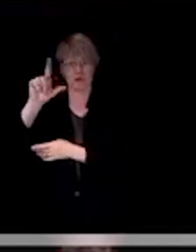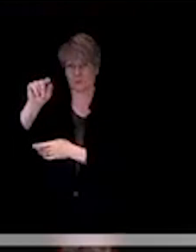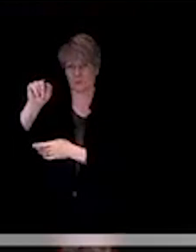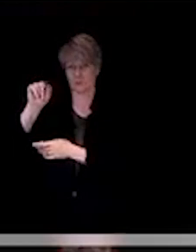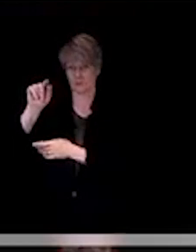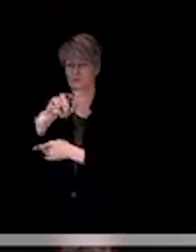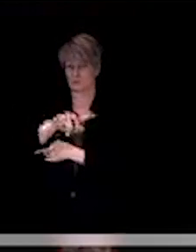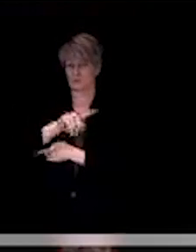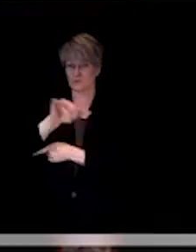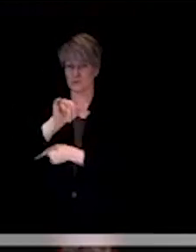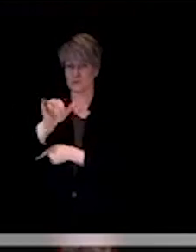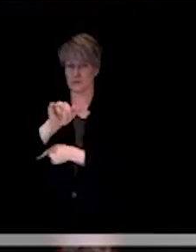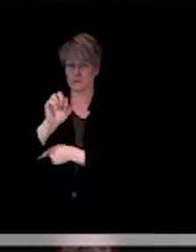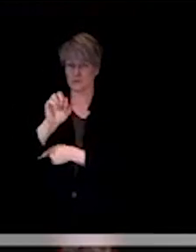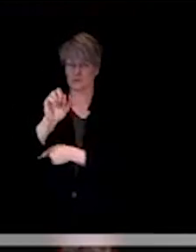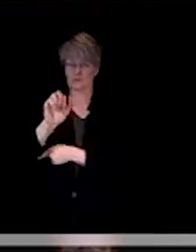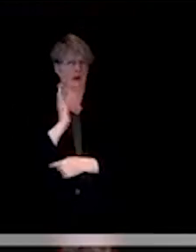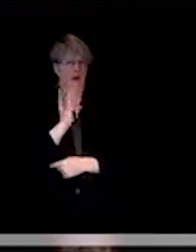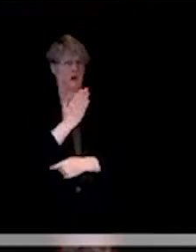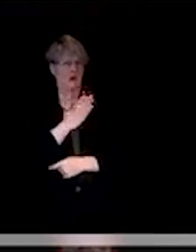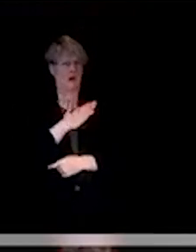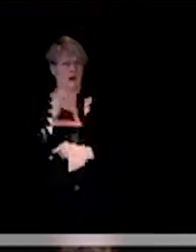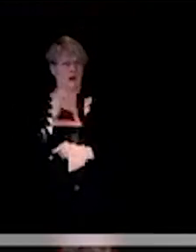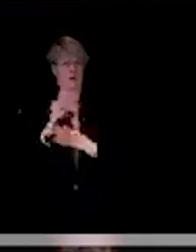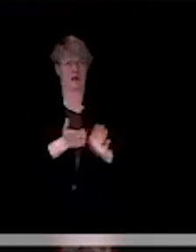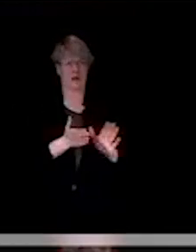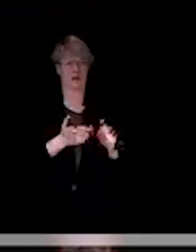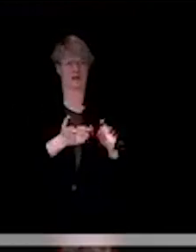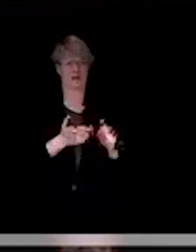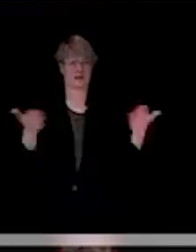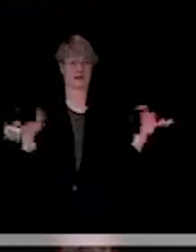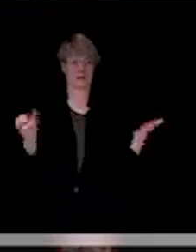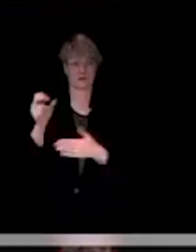Shasta County compared to CIF?